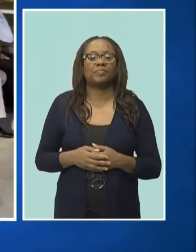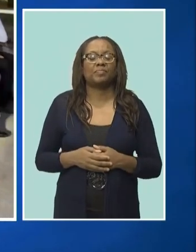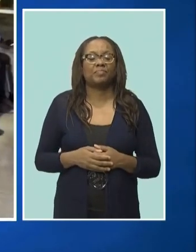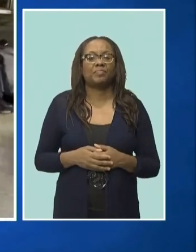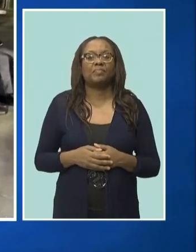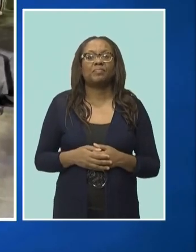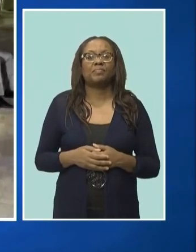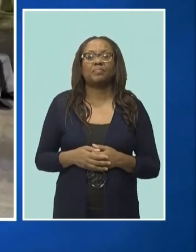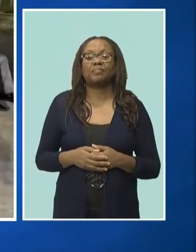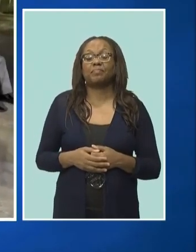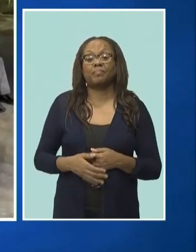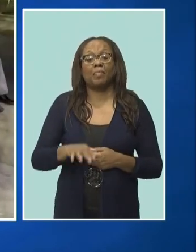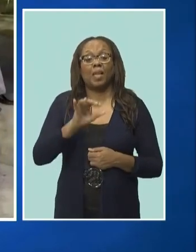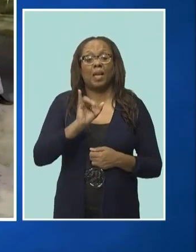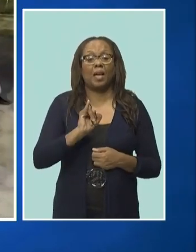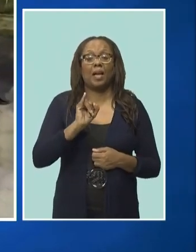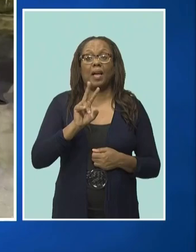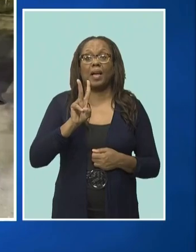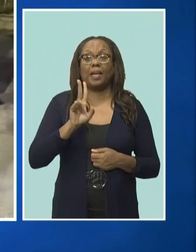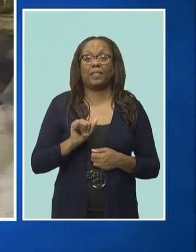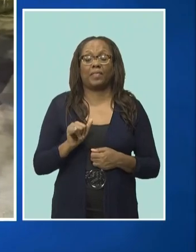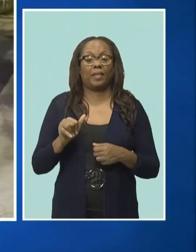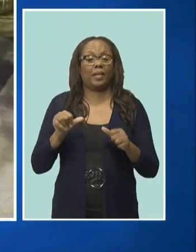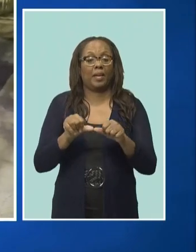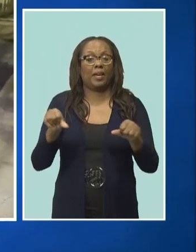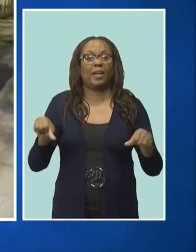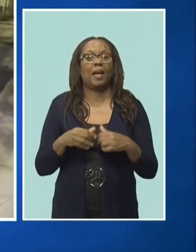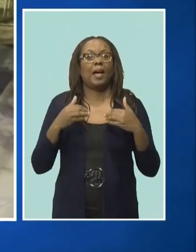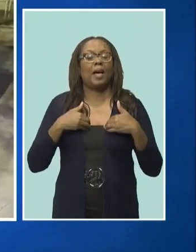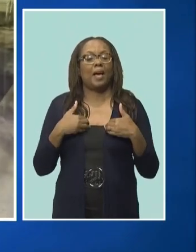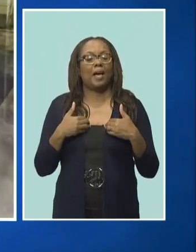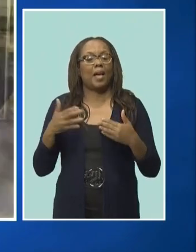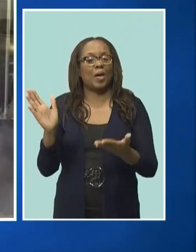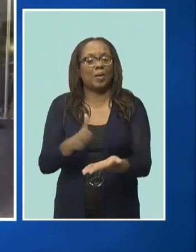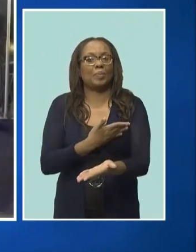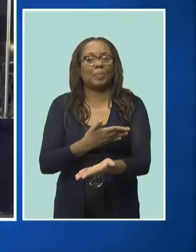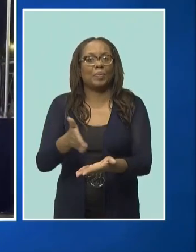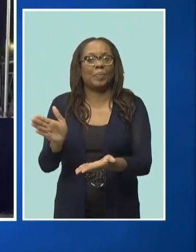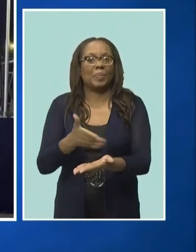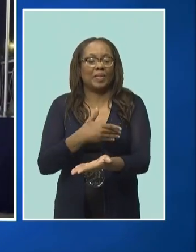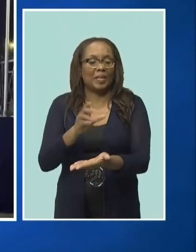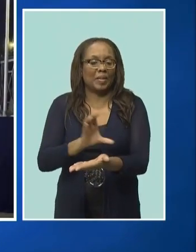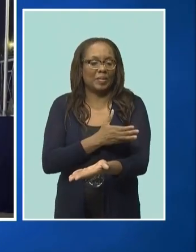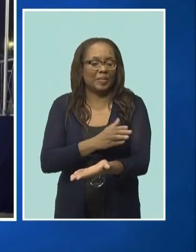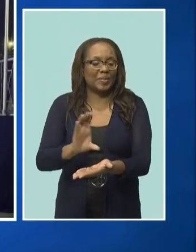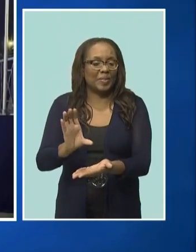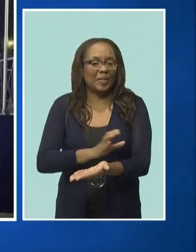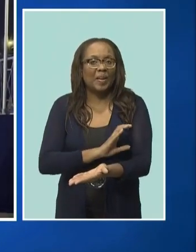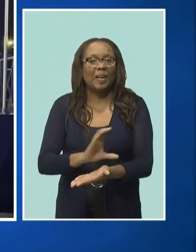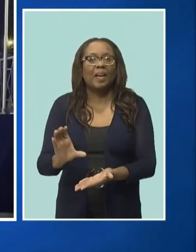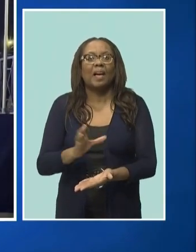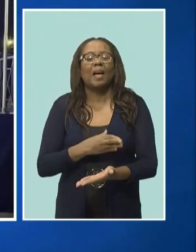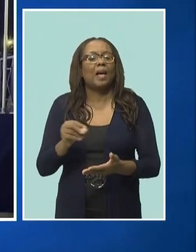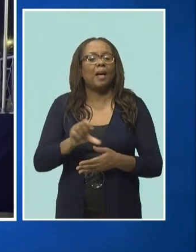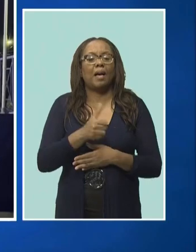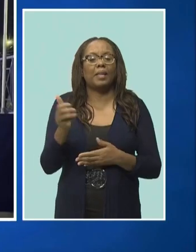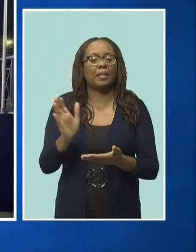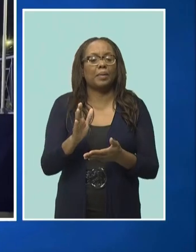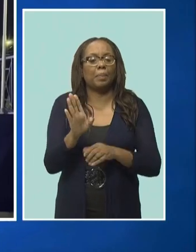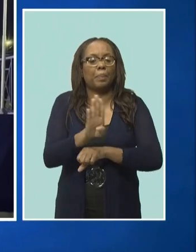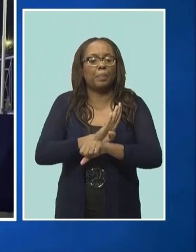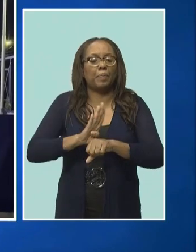The Ivy Housing Area came alive for the midweek concert headlined by the Barbados Police Service Band and a lineup of local artists.